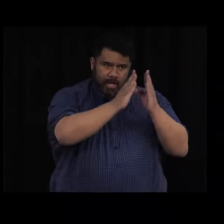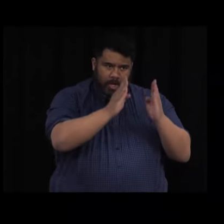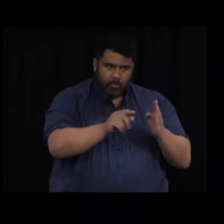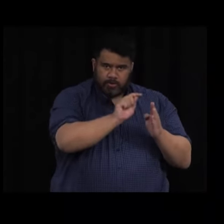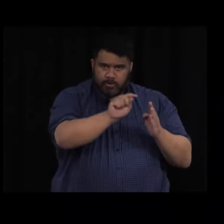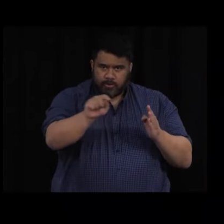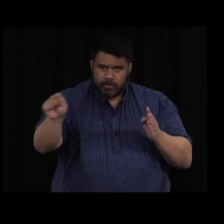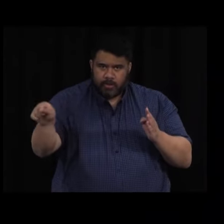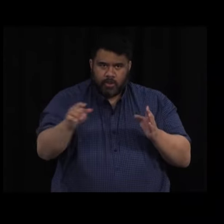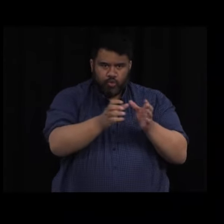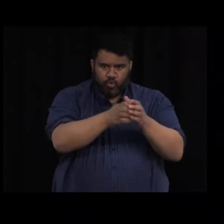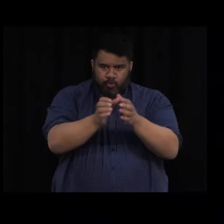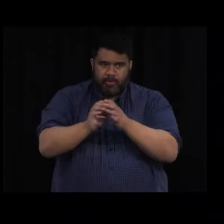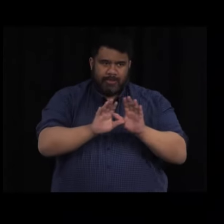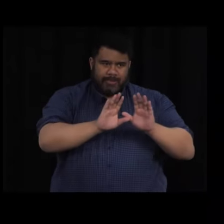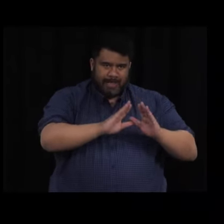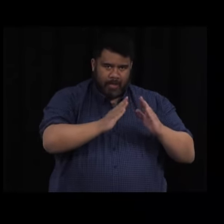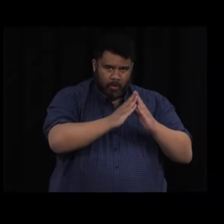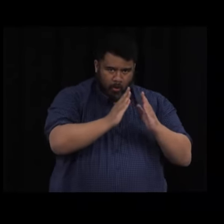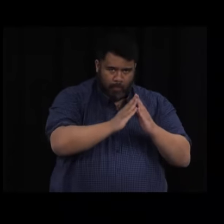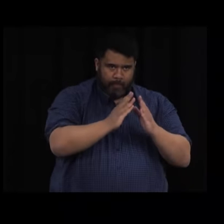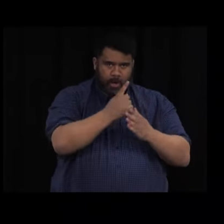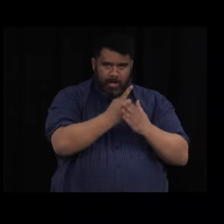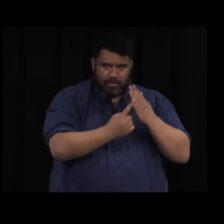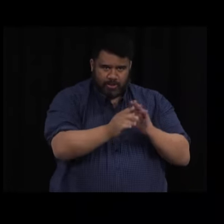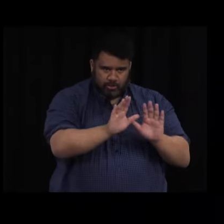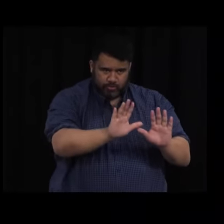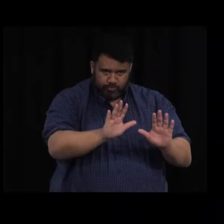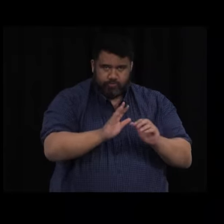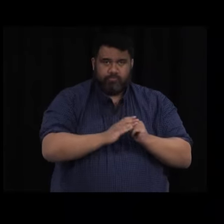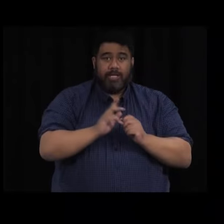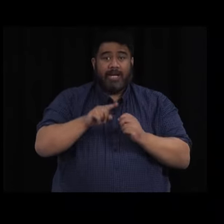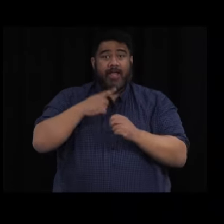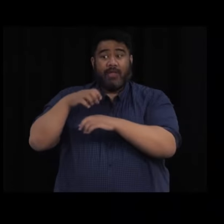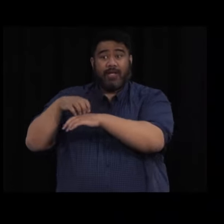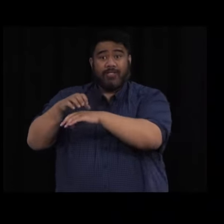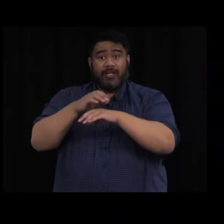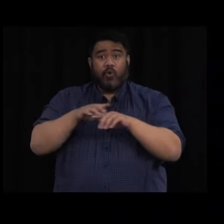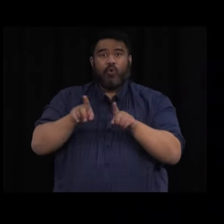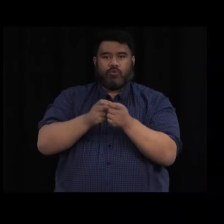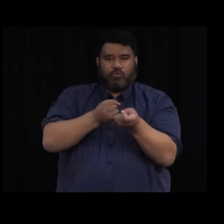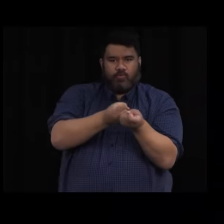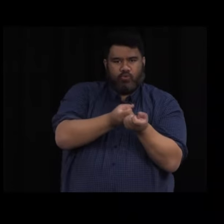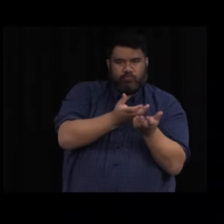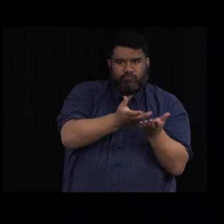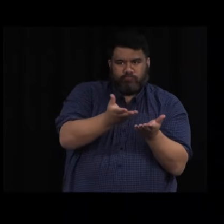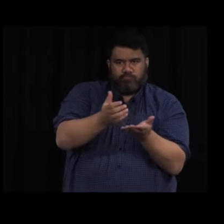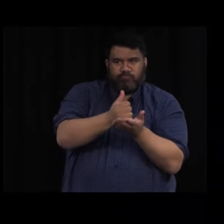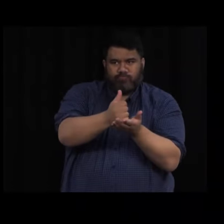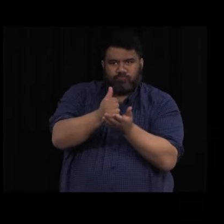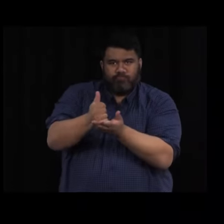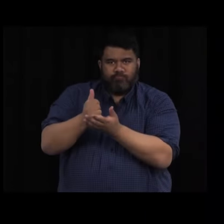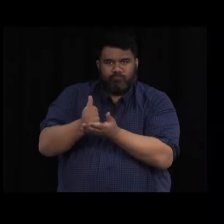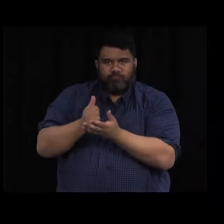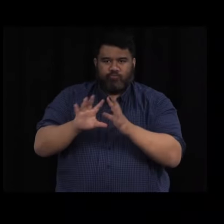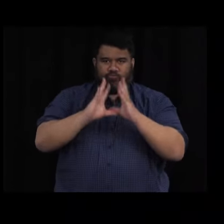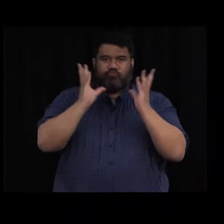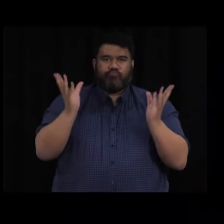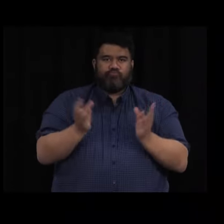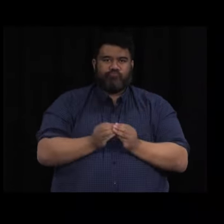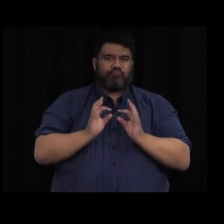at home when they are isolating, and many other agencies are involved in providing support as part of that.